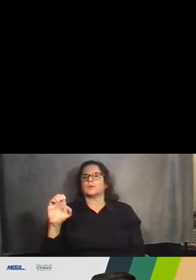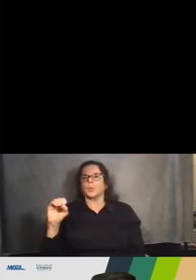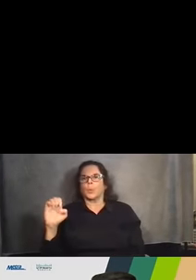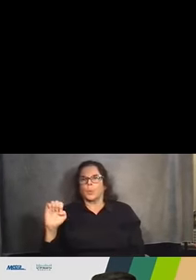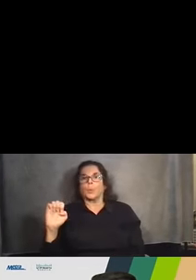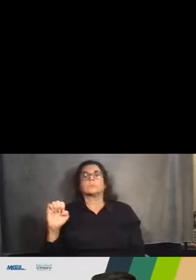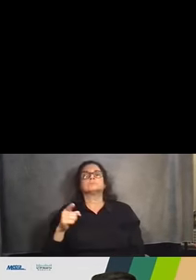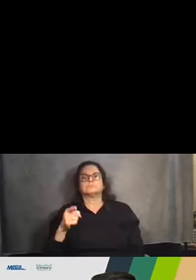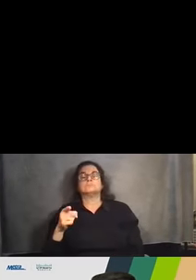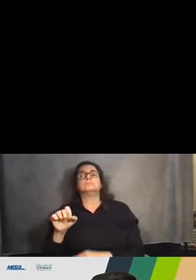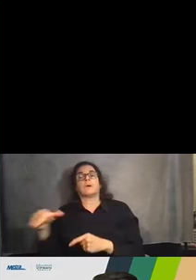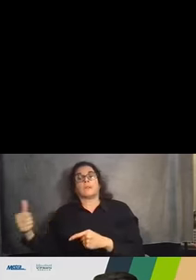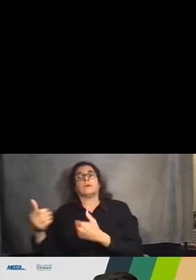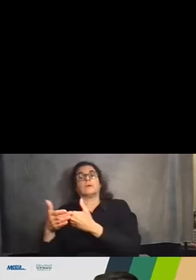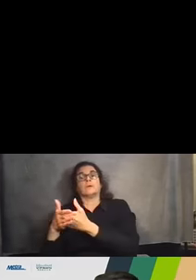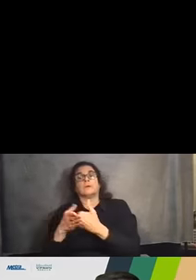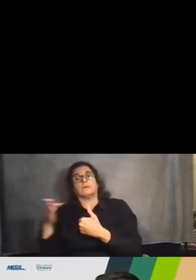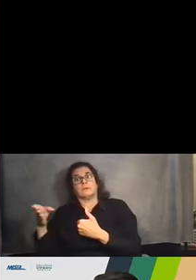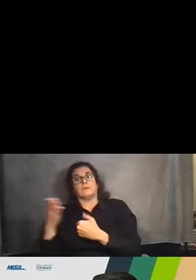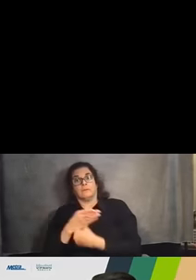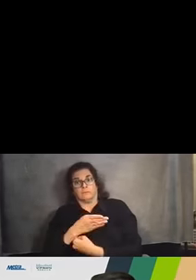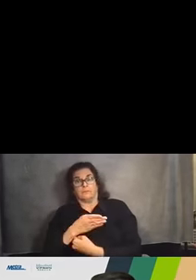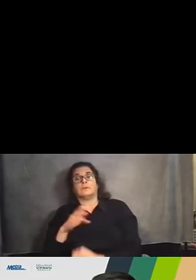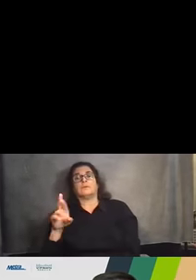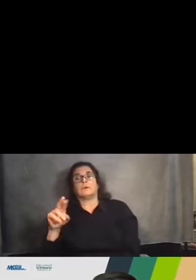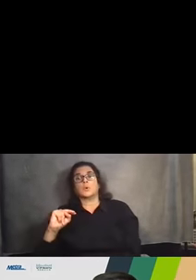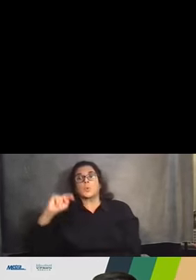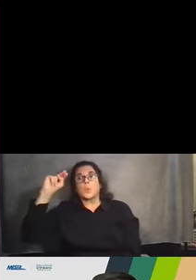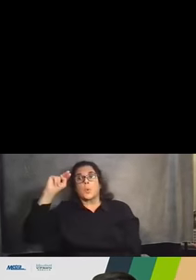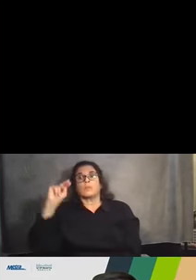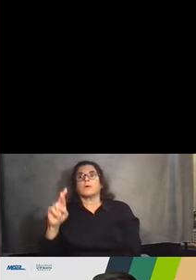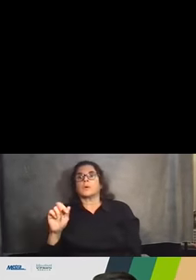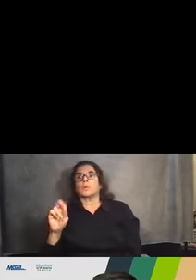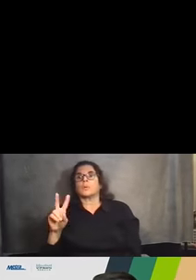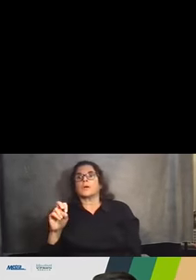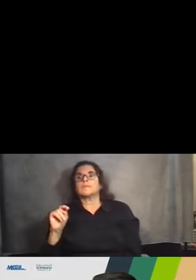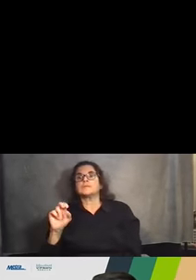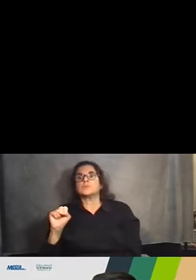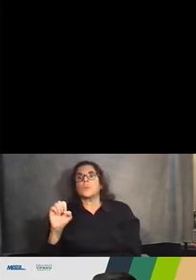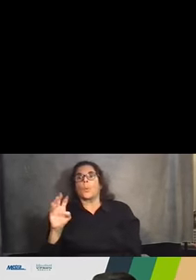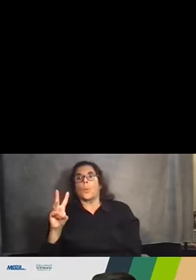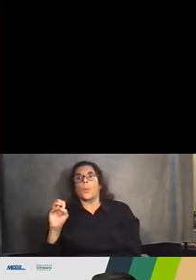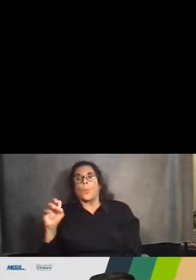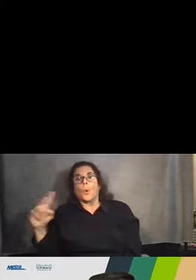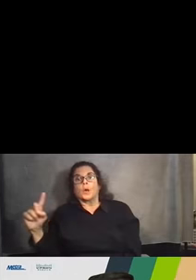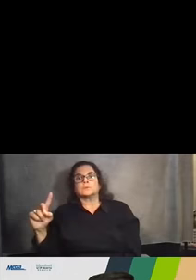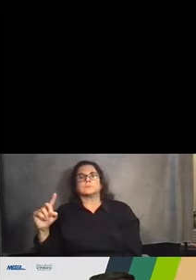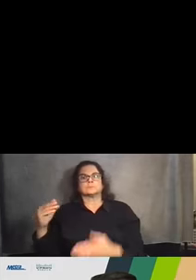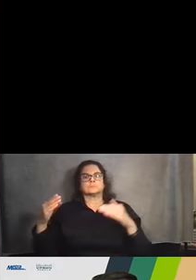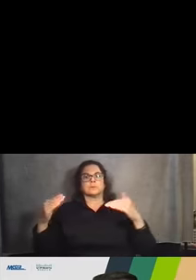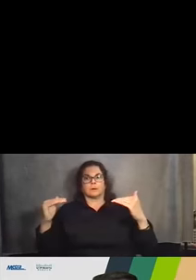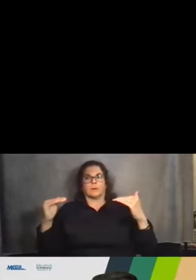along Ravenswood to the north as part of that previous project. Again, you can see it's a taller retaining wall